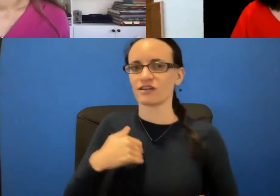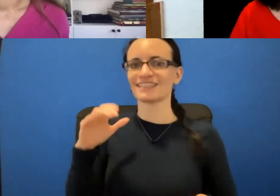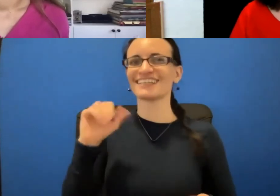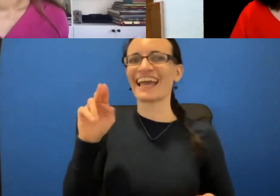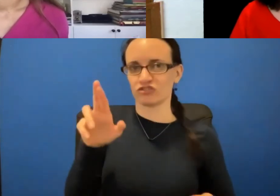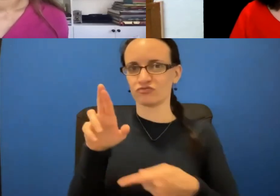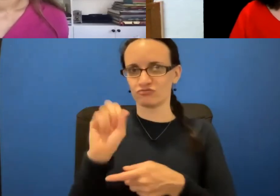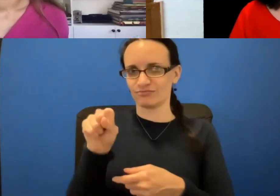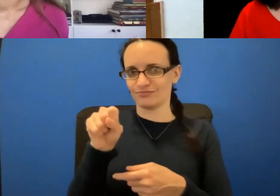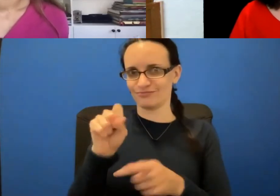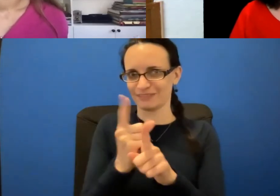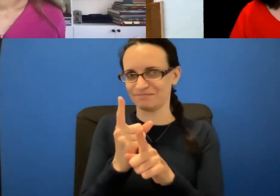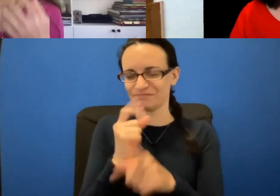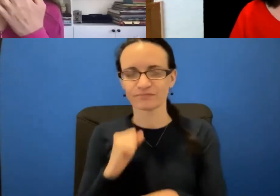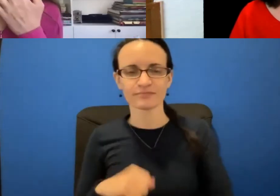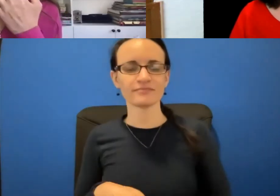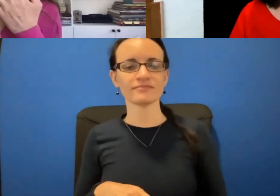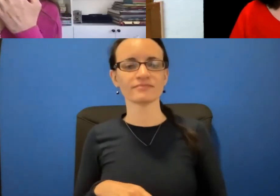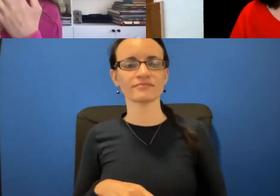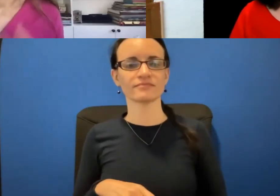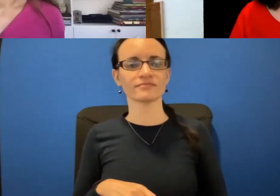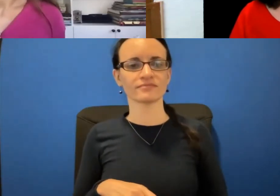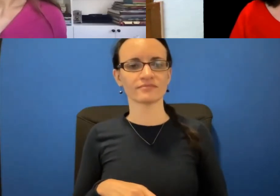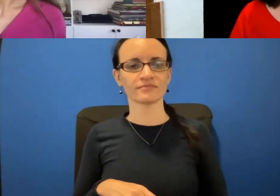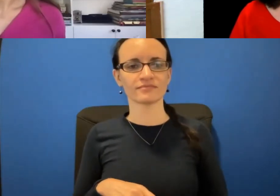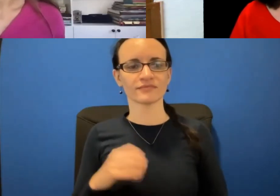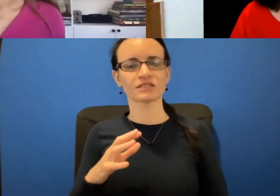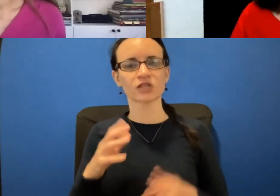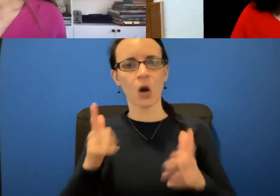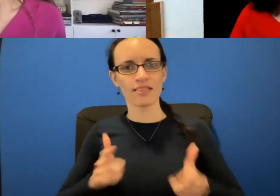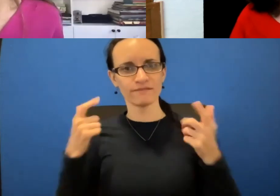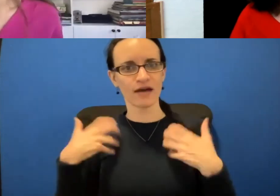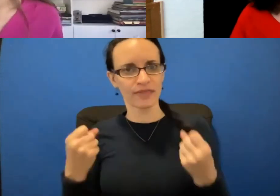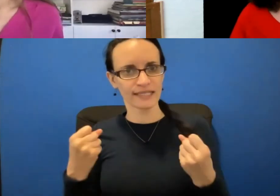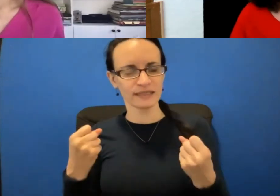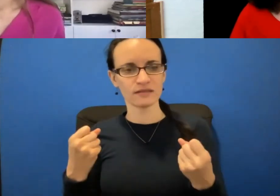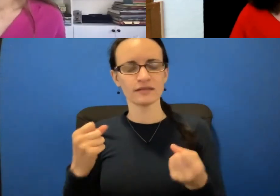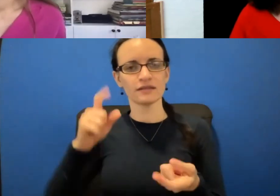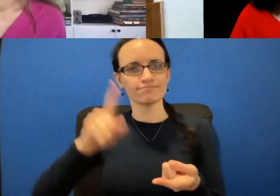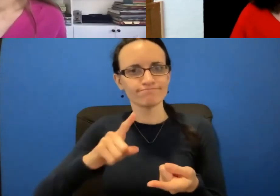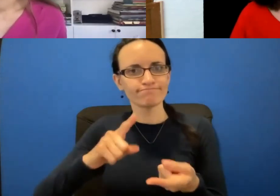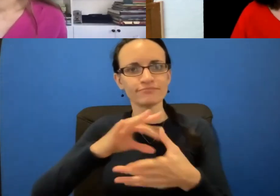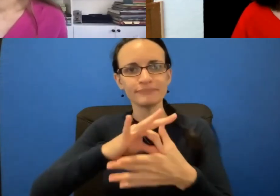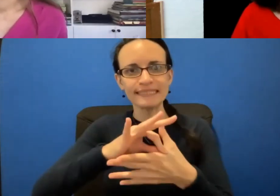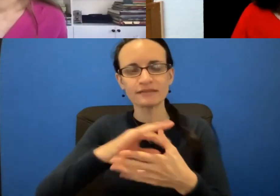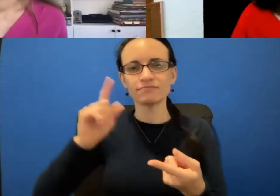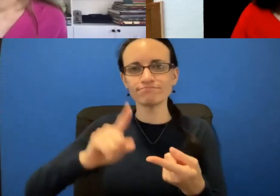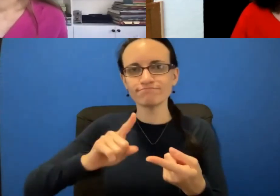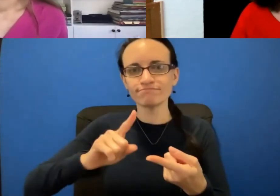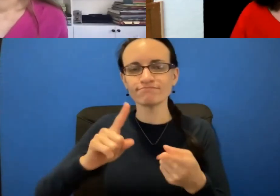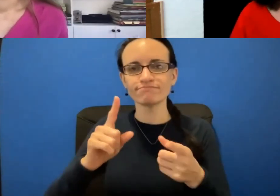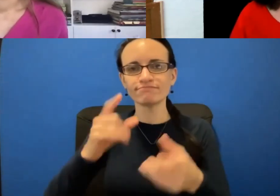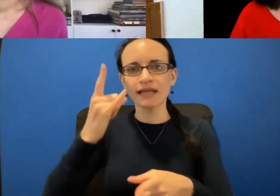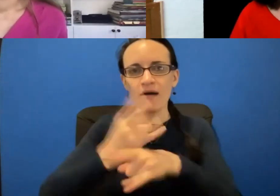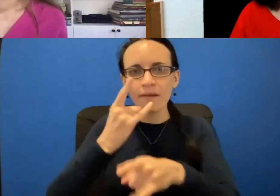Thank you. So, you know, you should just live a healthful lifestyle, decrease the amount of meat, decrease alcohol intake, increase